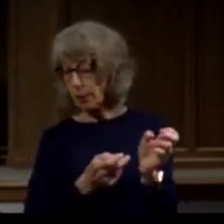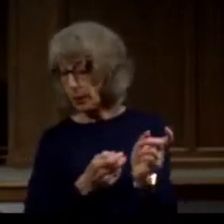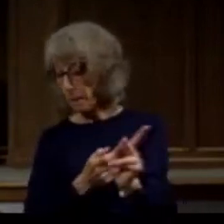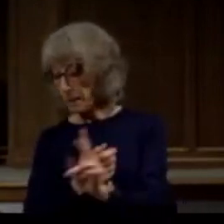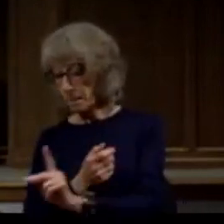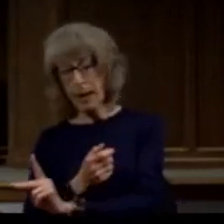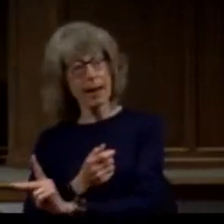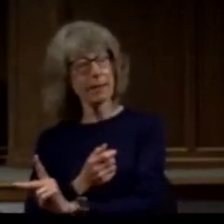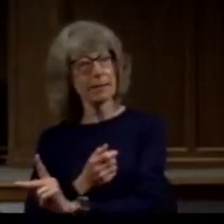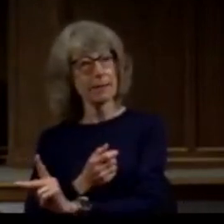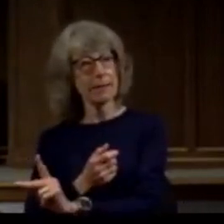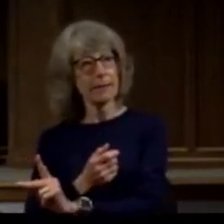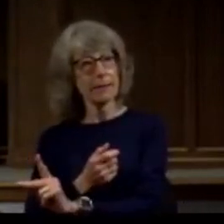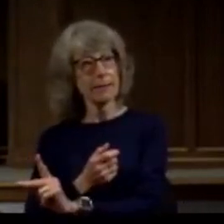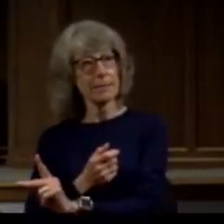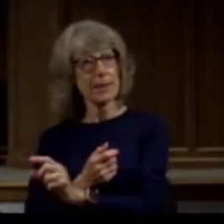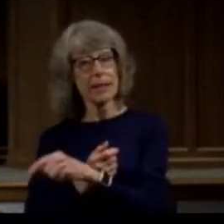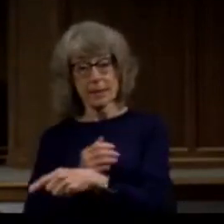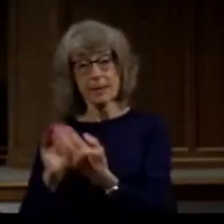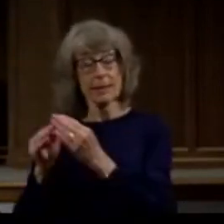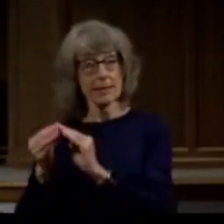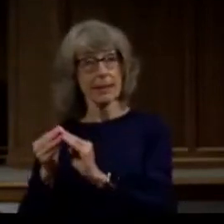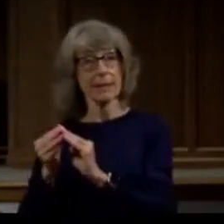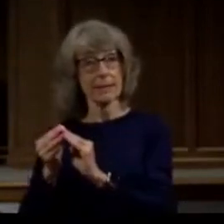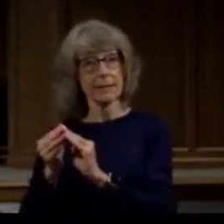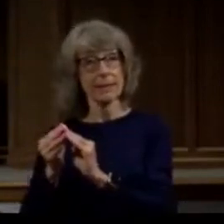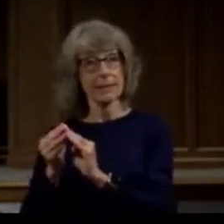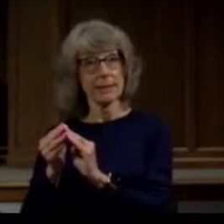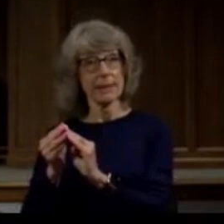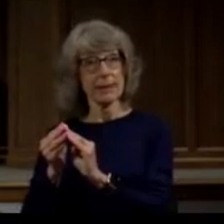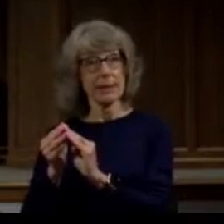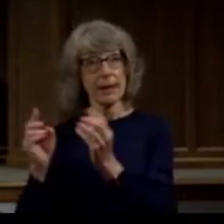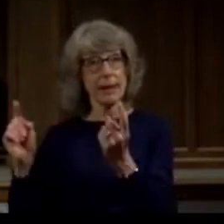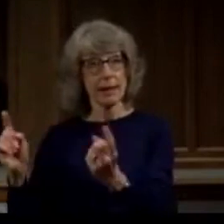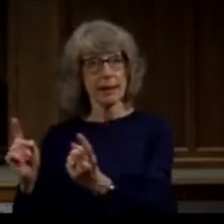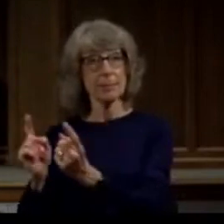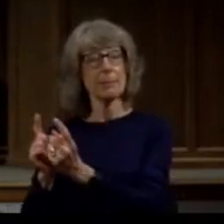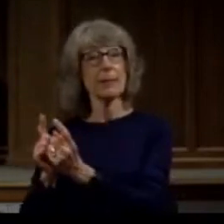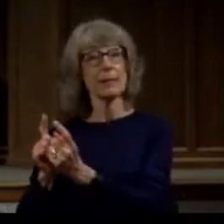second missionary journey and that's where he says to Timothy